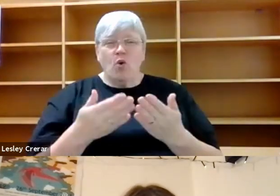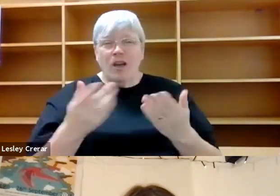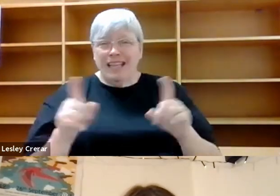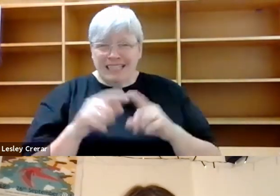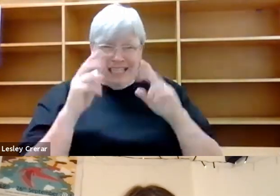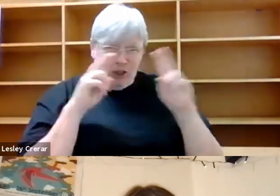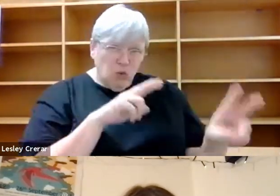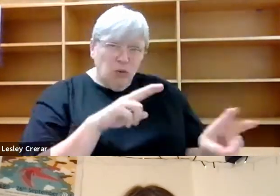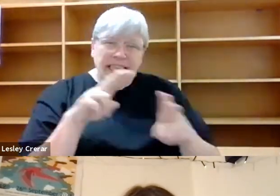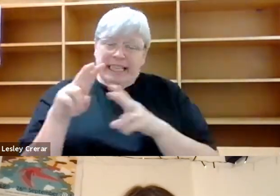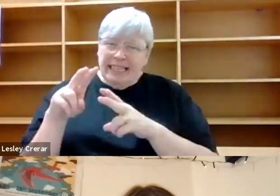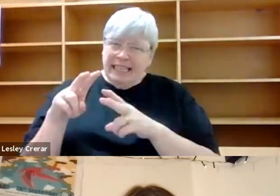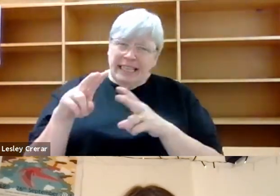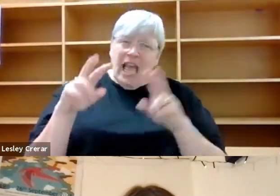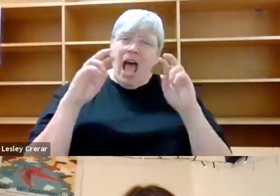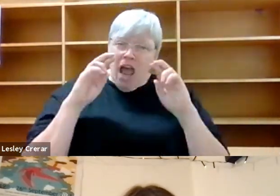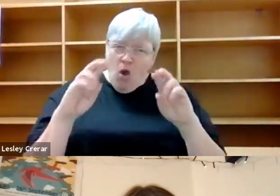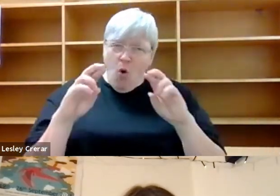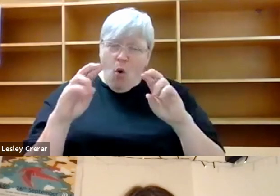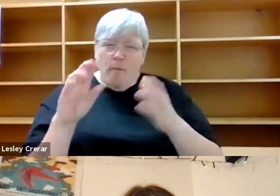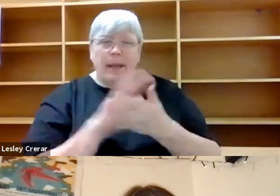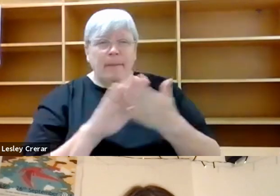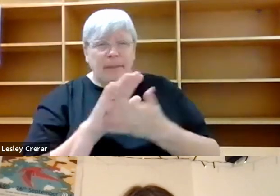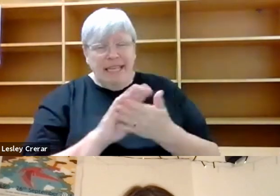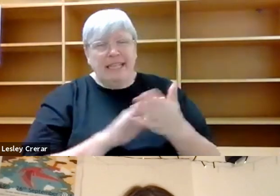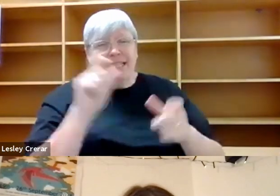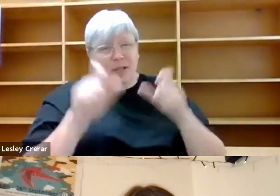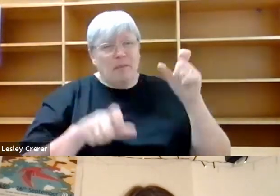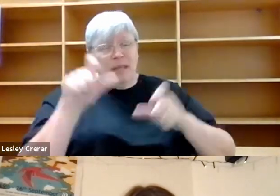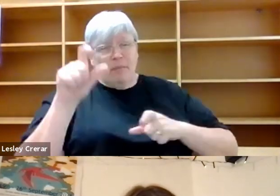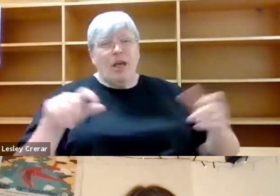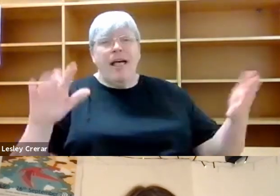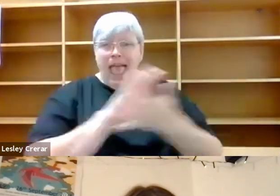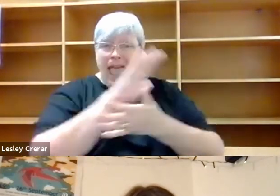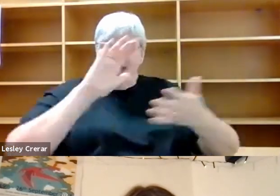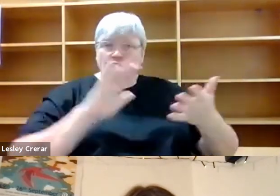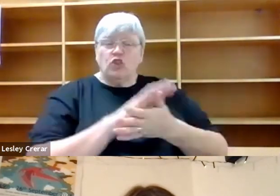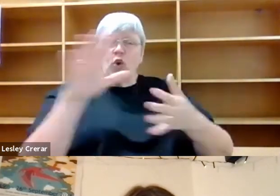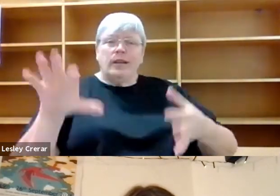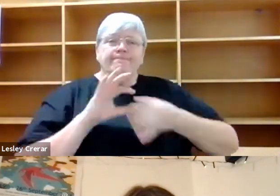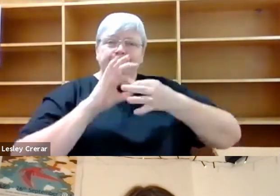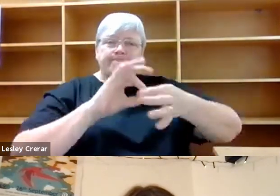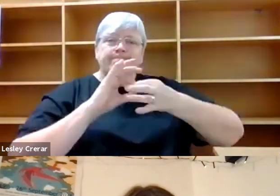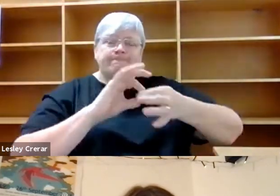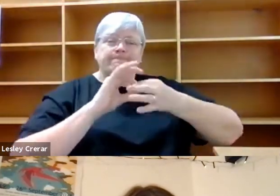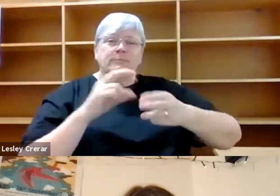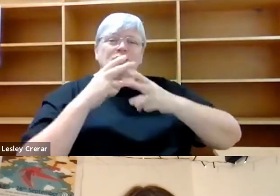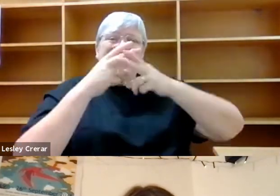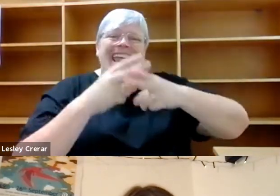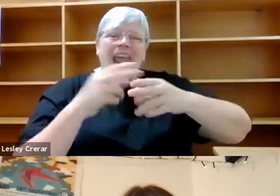and I hope that that looking brings people pleasure. And I hope that that engagement makes people care more